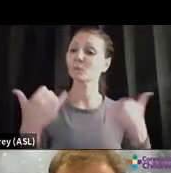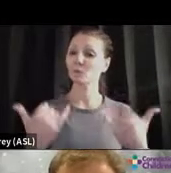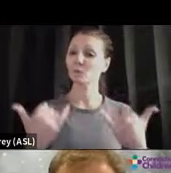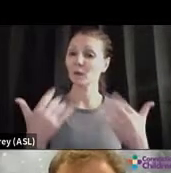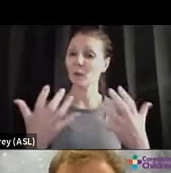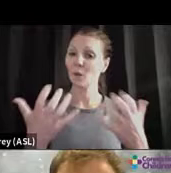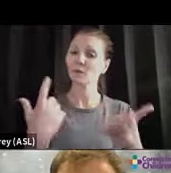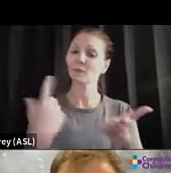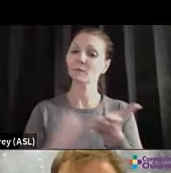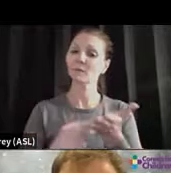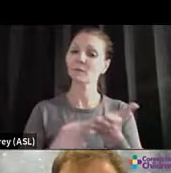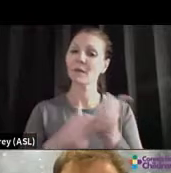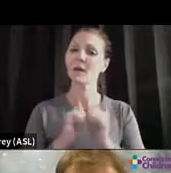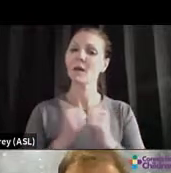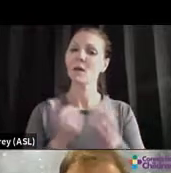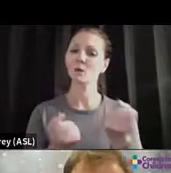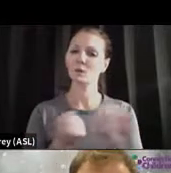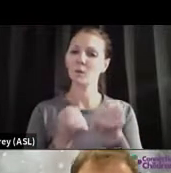support our children.